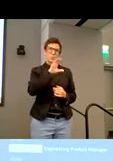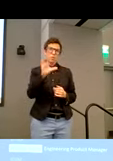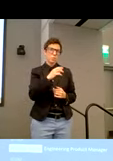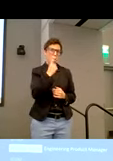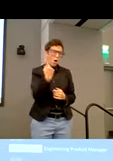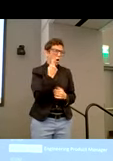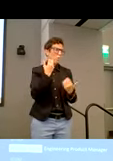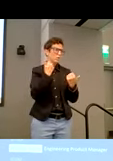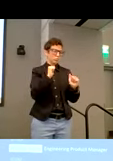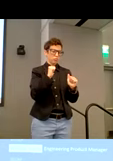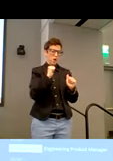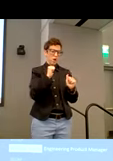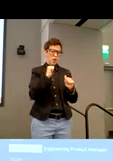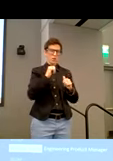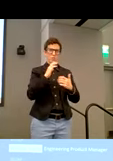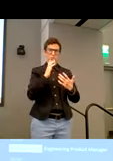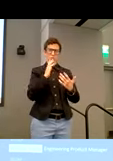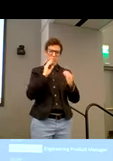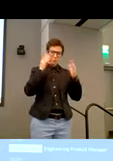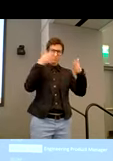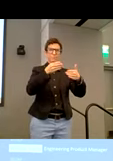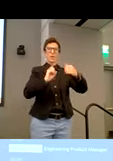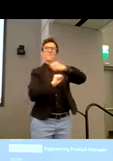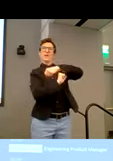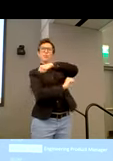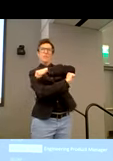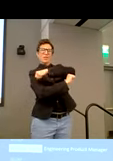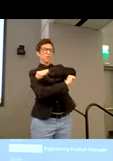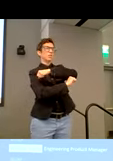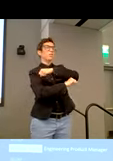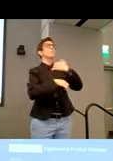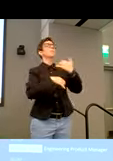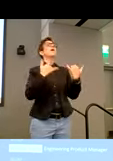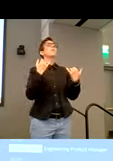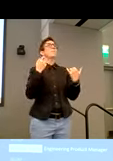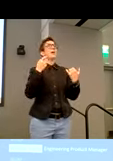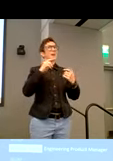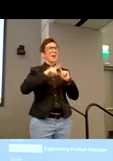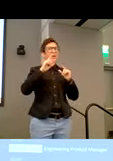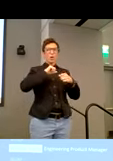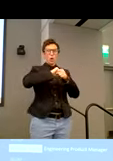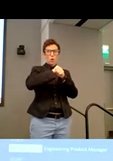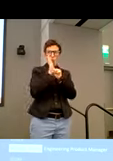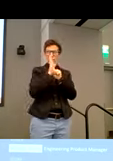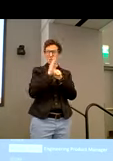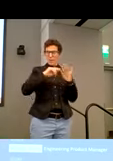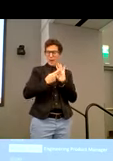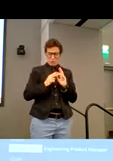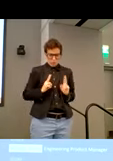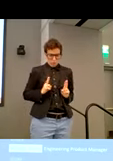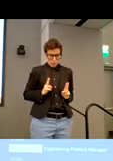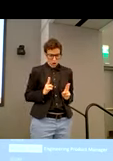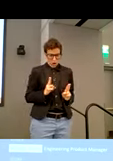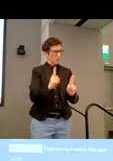tried to put in at the core of the tube. I think if anything has changed, it's the sense of urgency and the speed at which we're moving with, uh, our existing